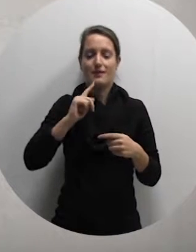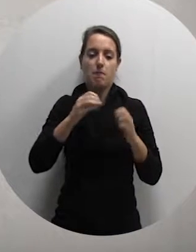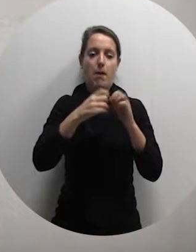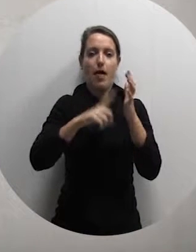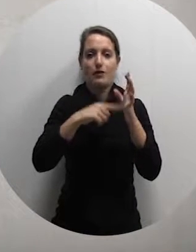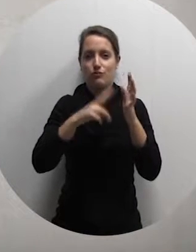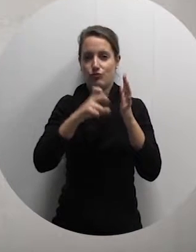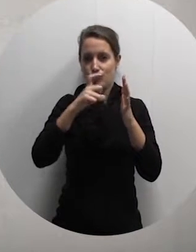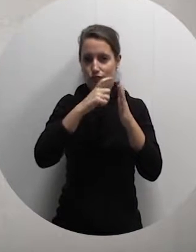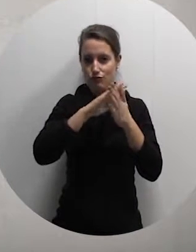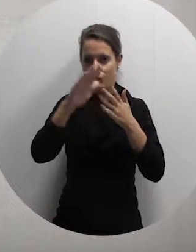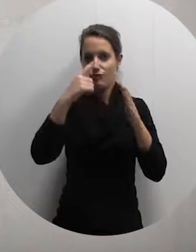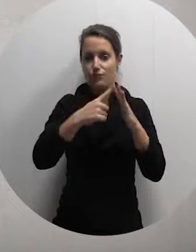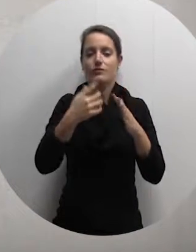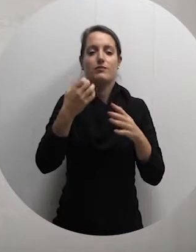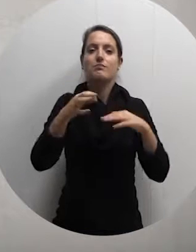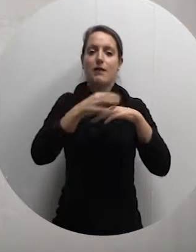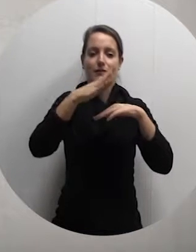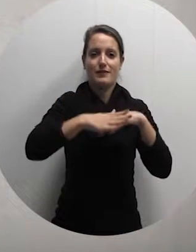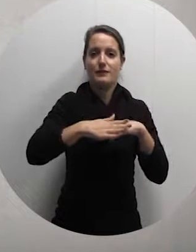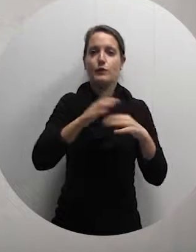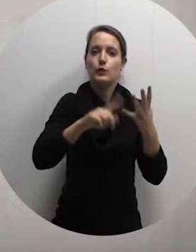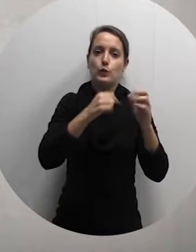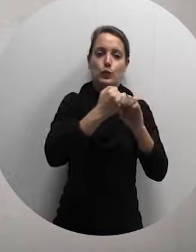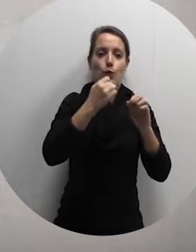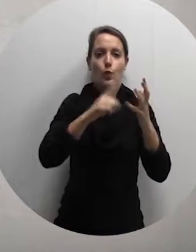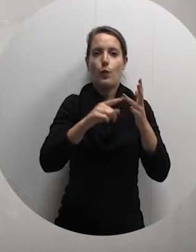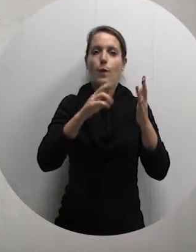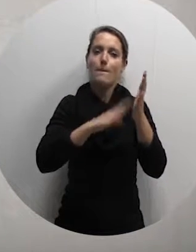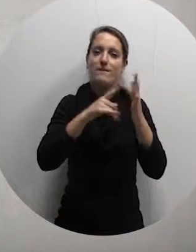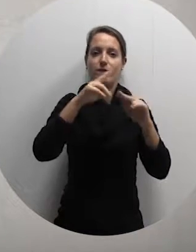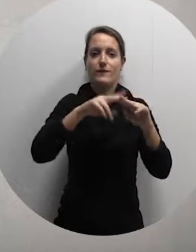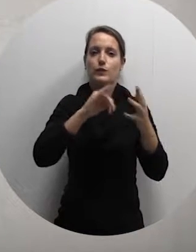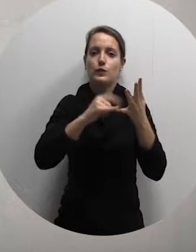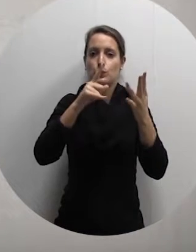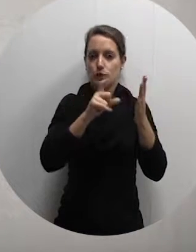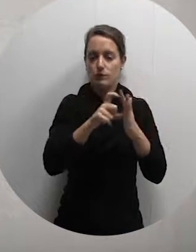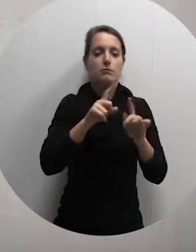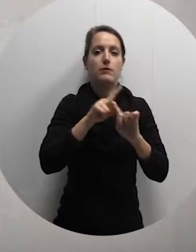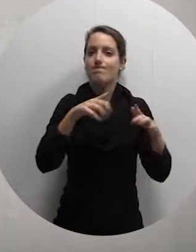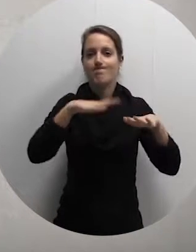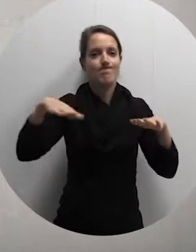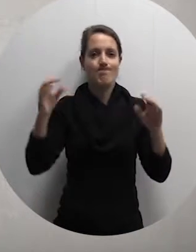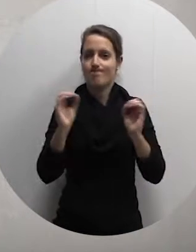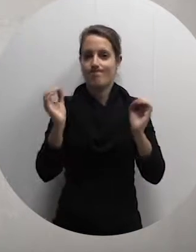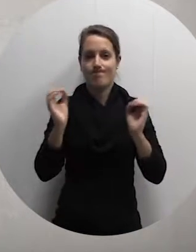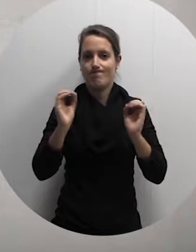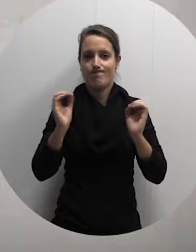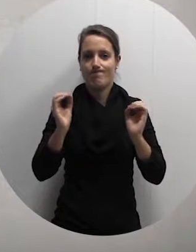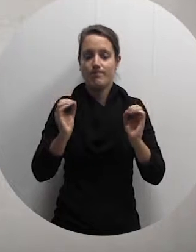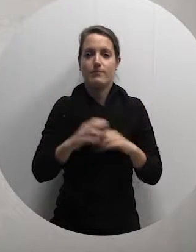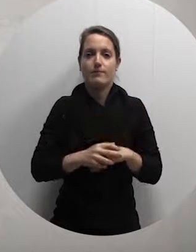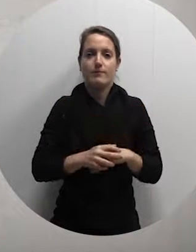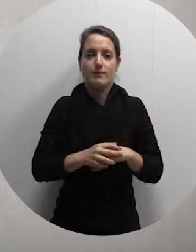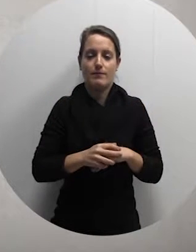and one of them, Lady Blanche, was married to Cerudo Mifsud. The Mifsud's died